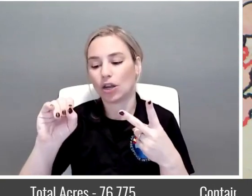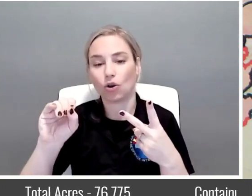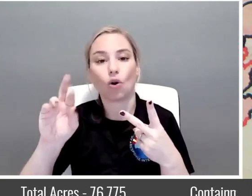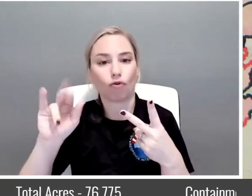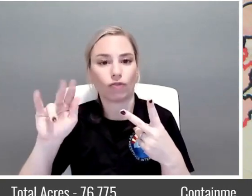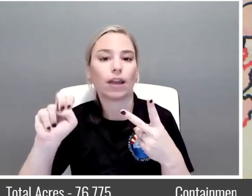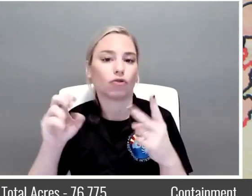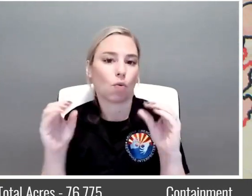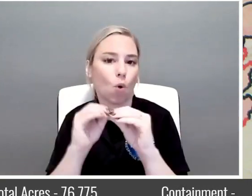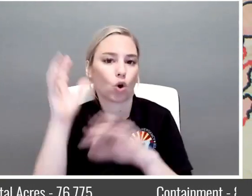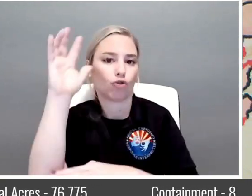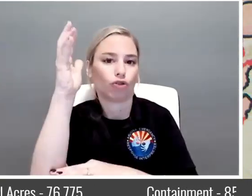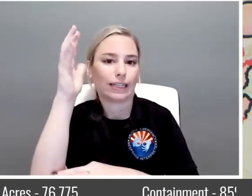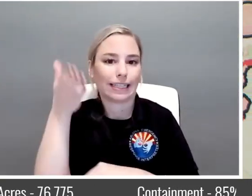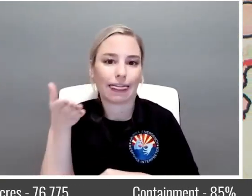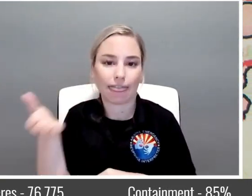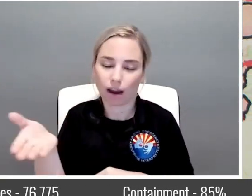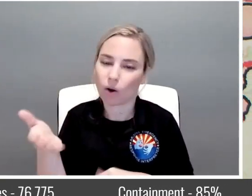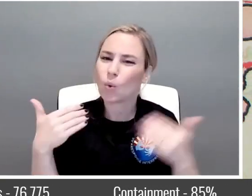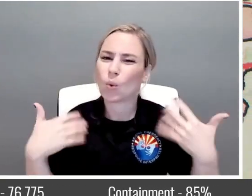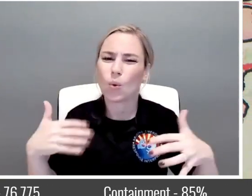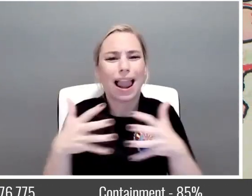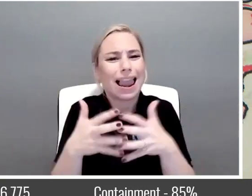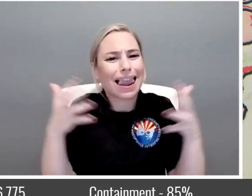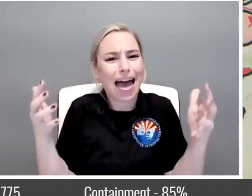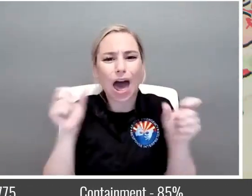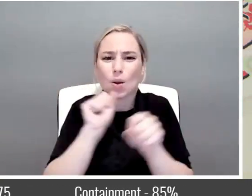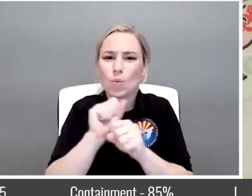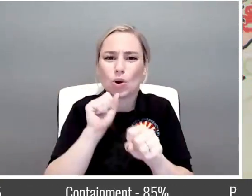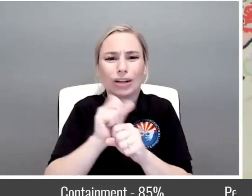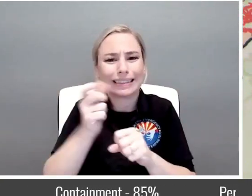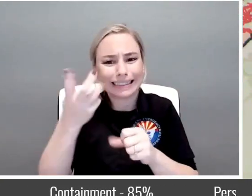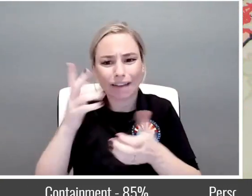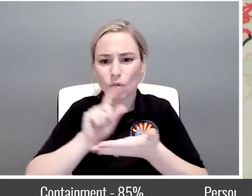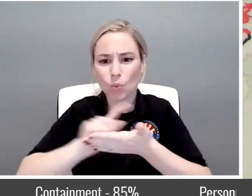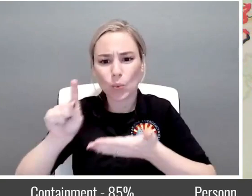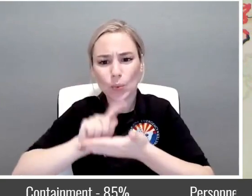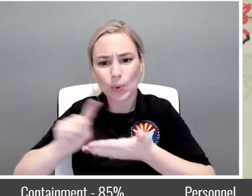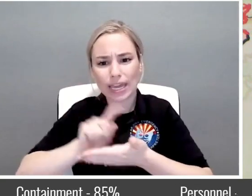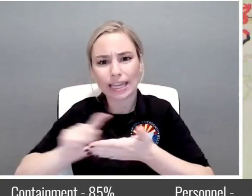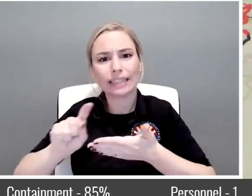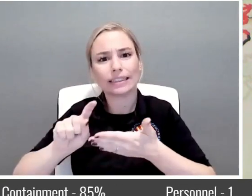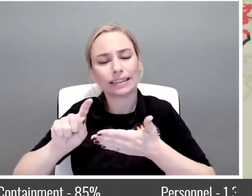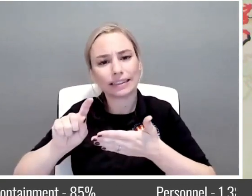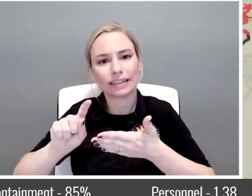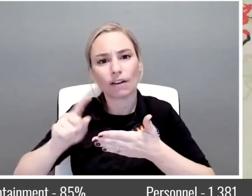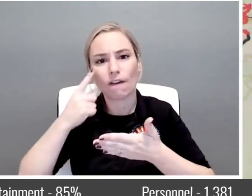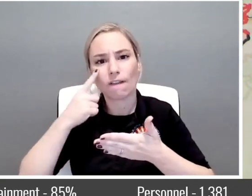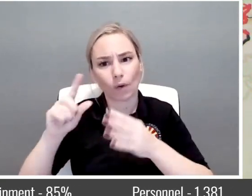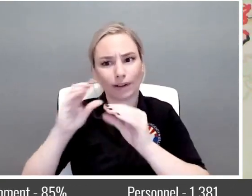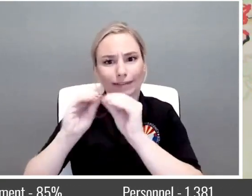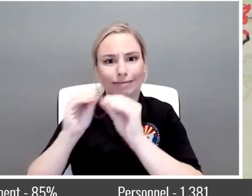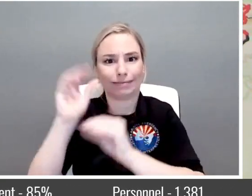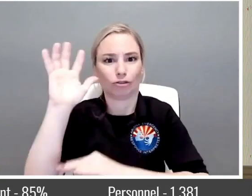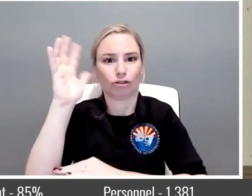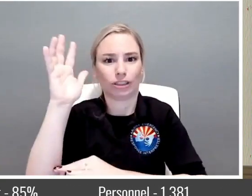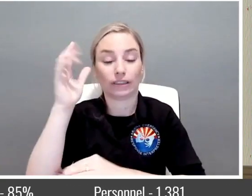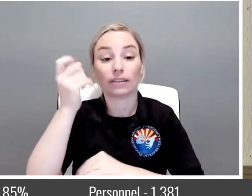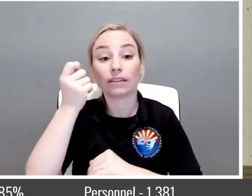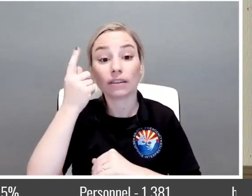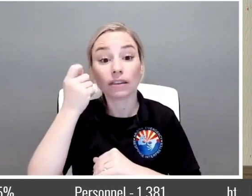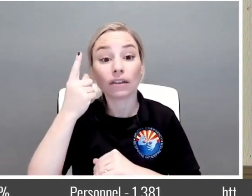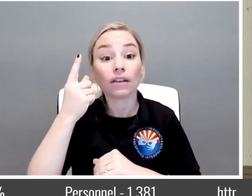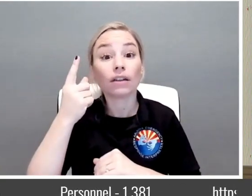a very lengthy process several weeks to to secure that. And it's an important point to remind we're not doing a logging